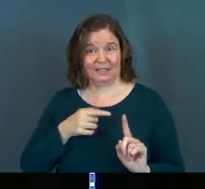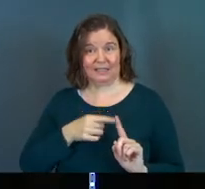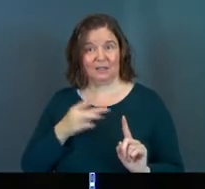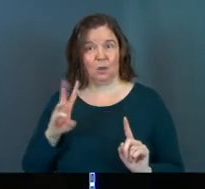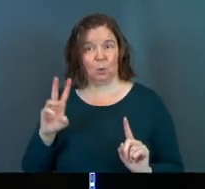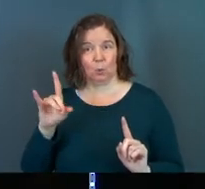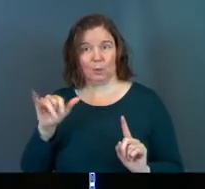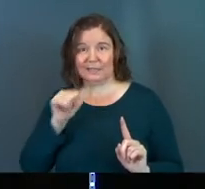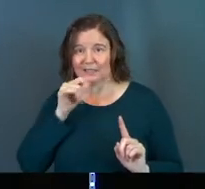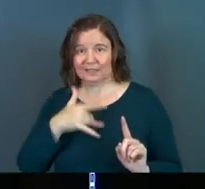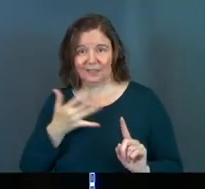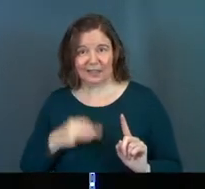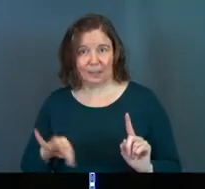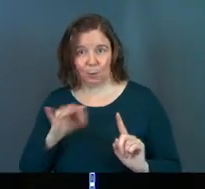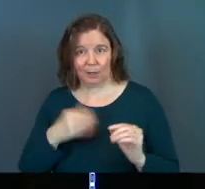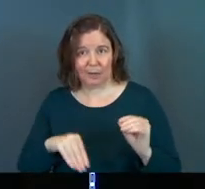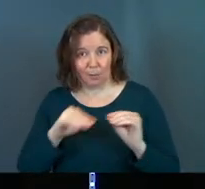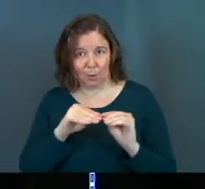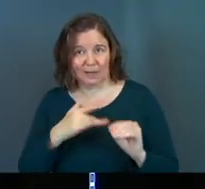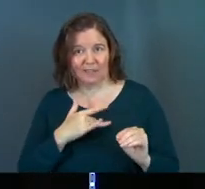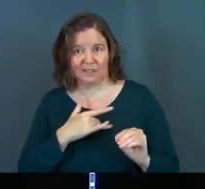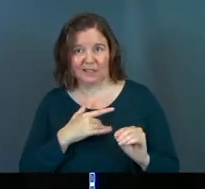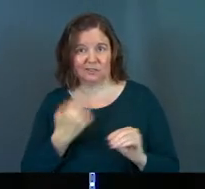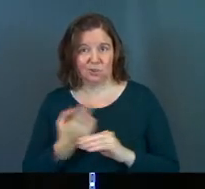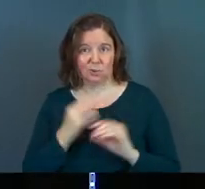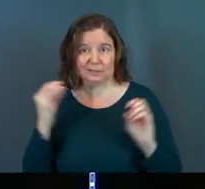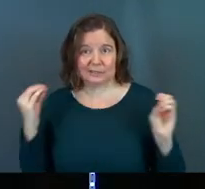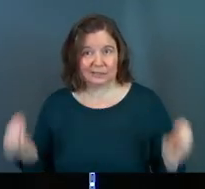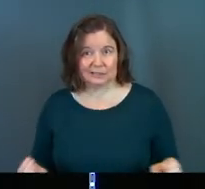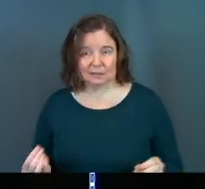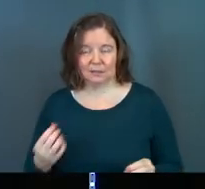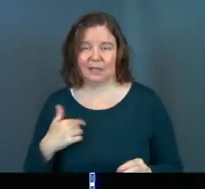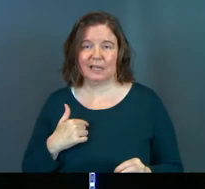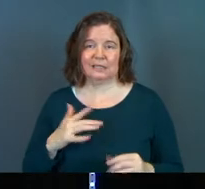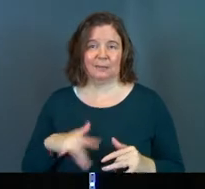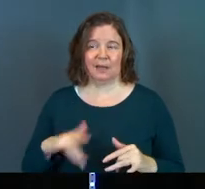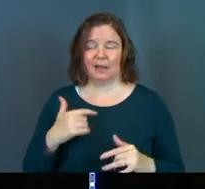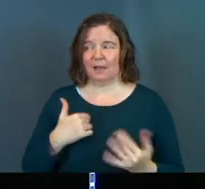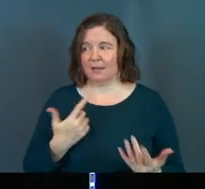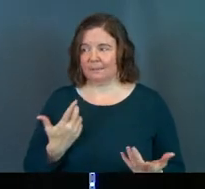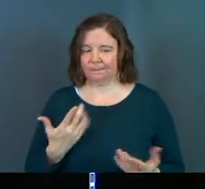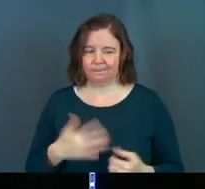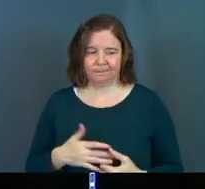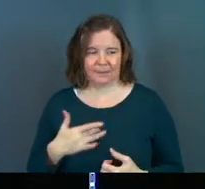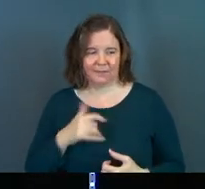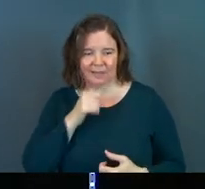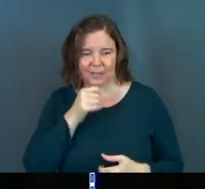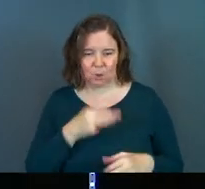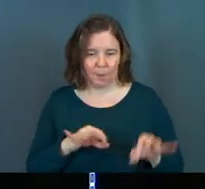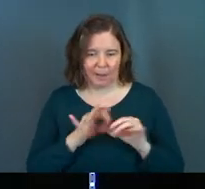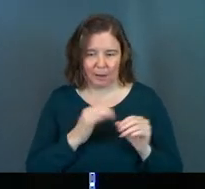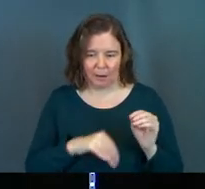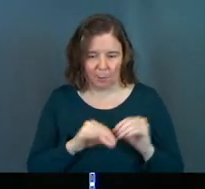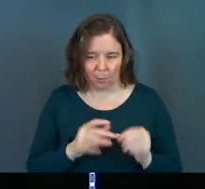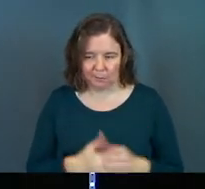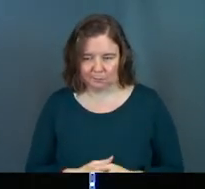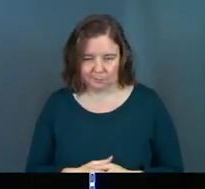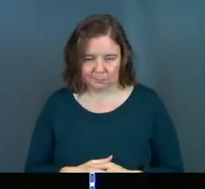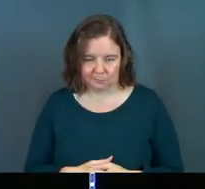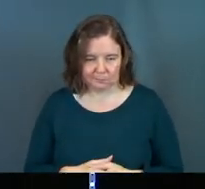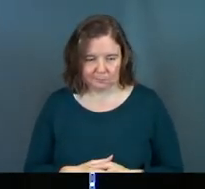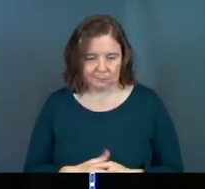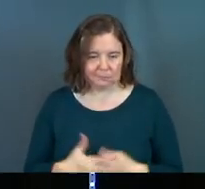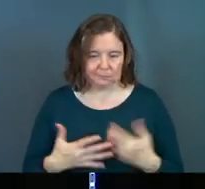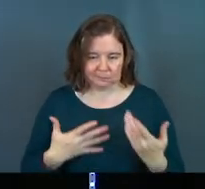he feels unimportant. He feels useless, okay? He's in this space of like, I just kind of feel like I don't matter anymore, right?